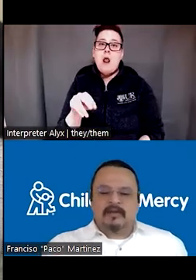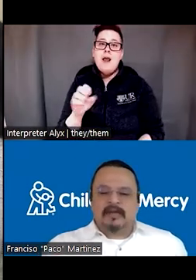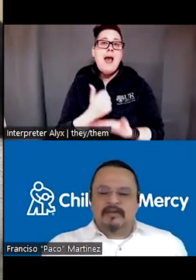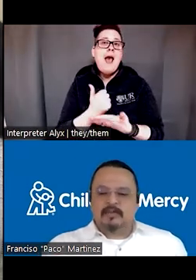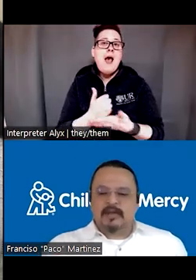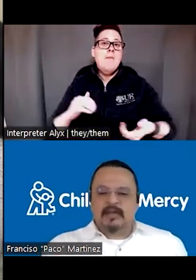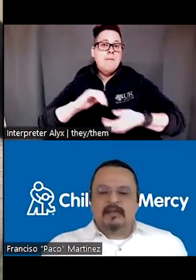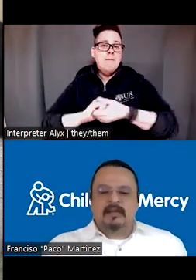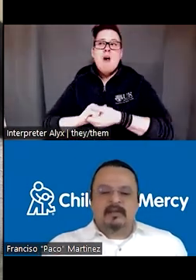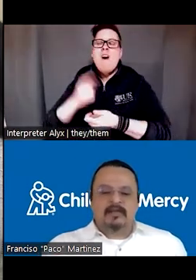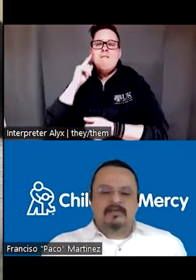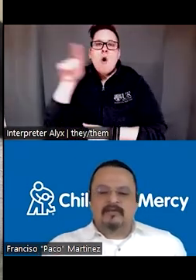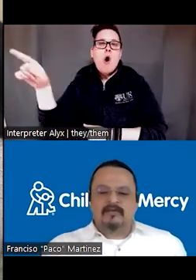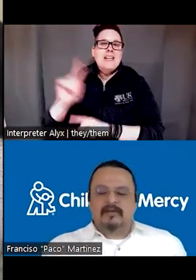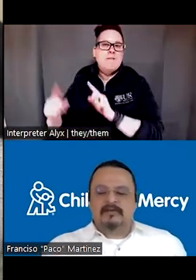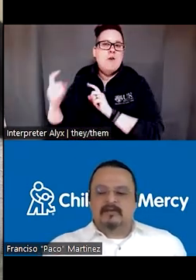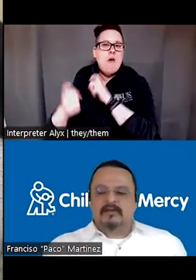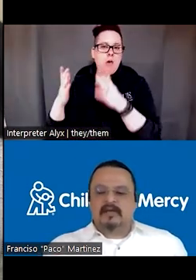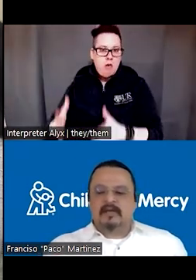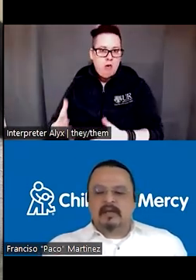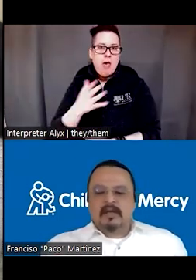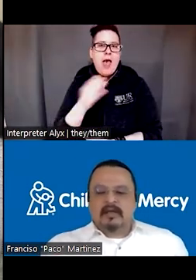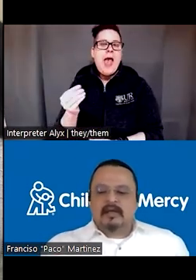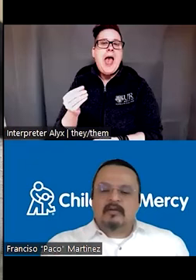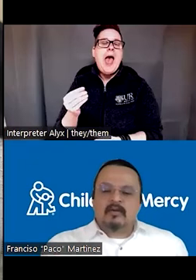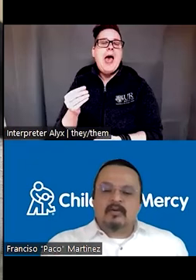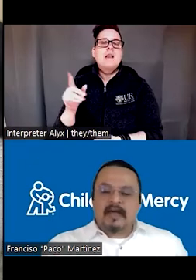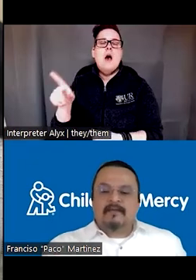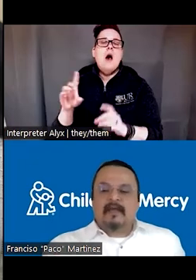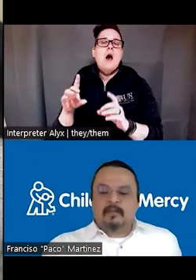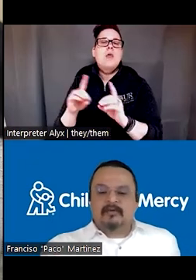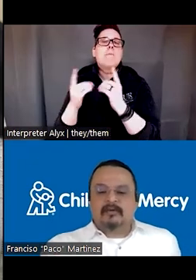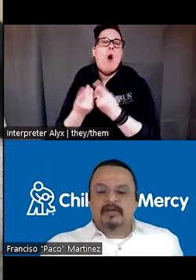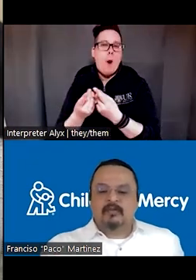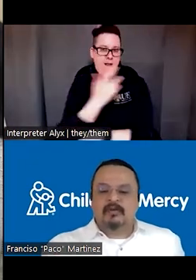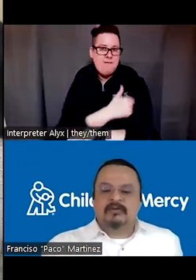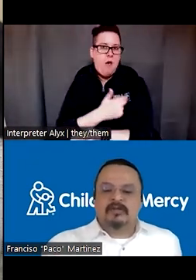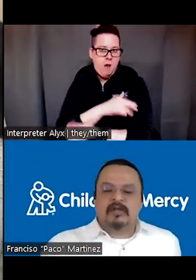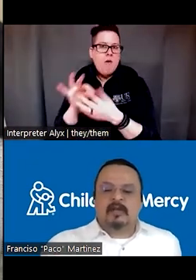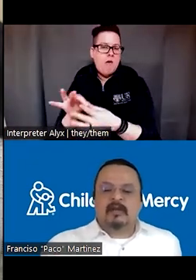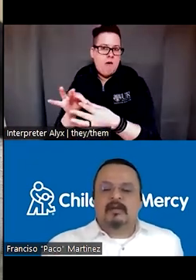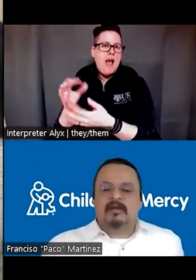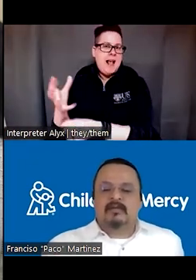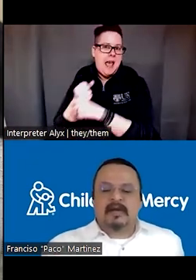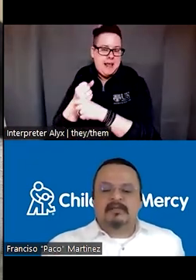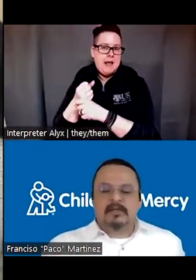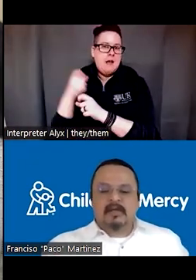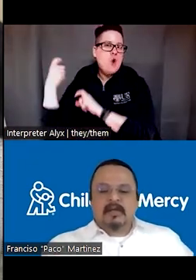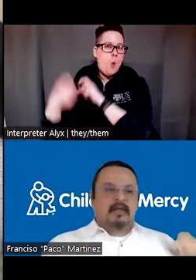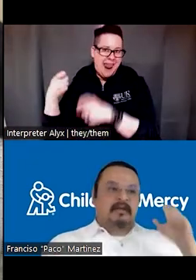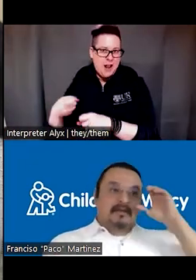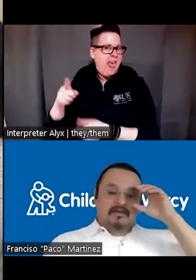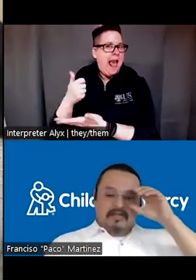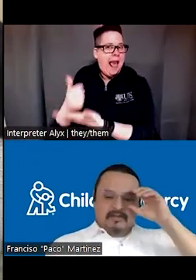with philanthropy and the innovation offices of Children's Mercy, who have helped us continue sponsorship this branch